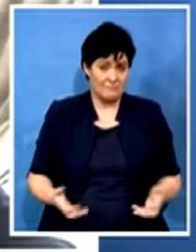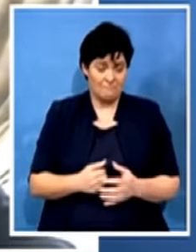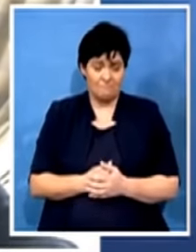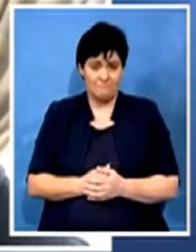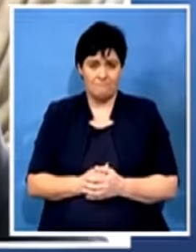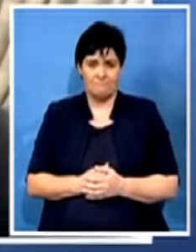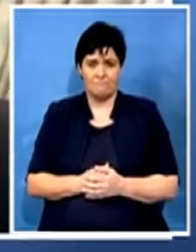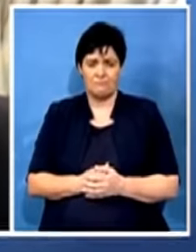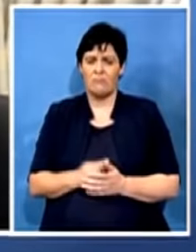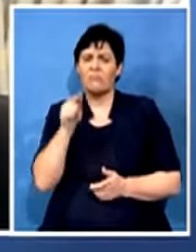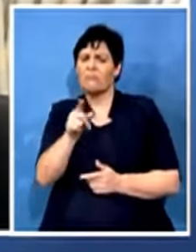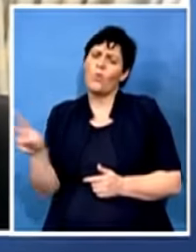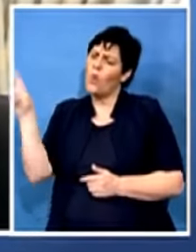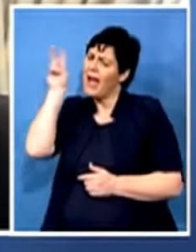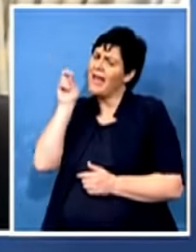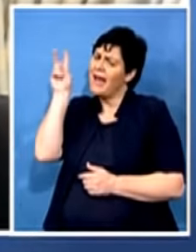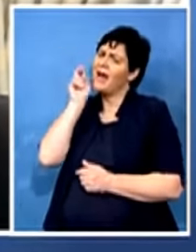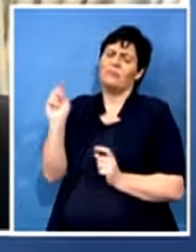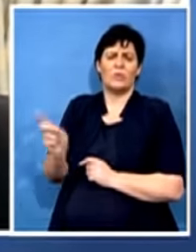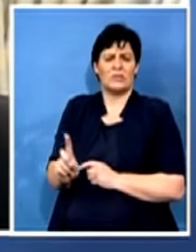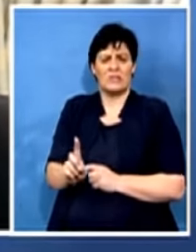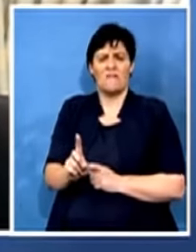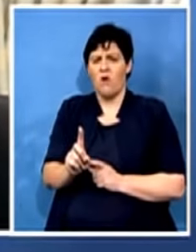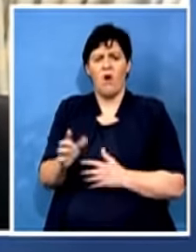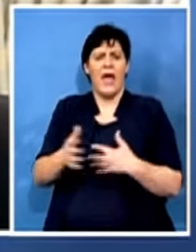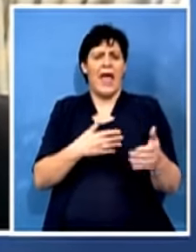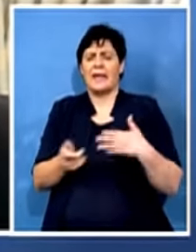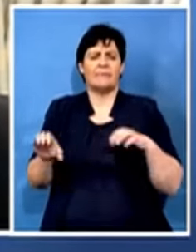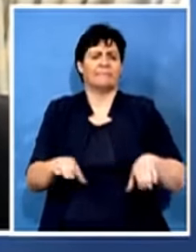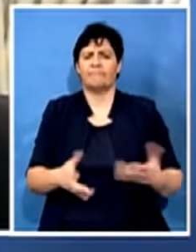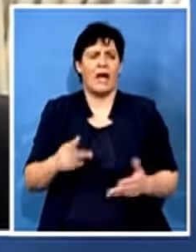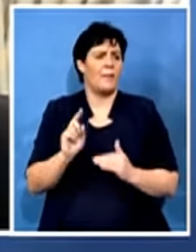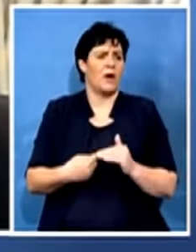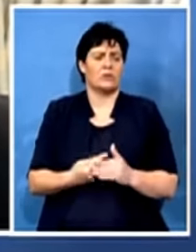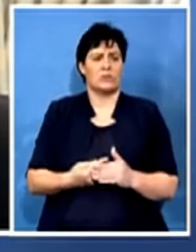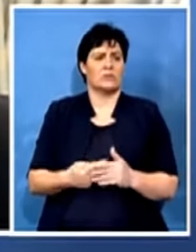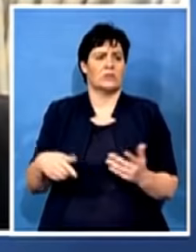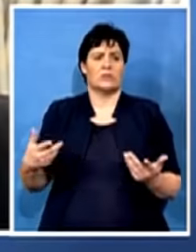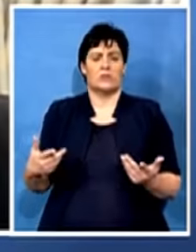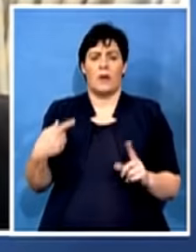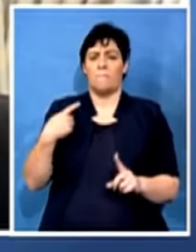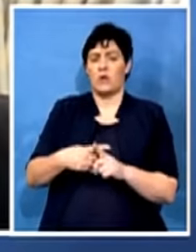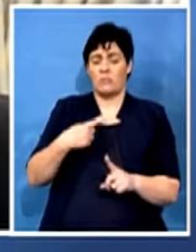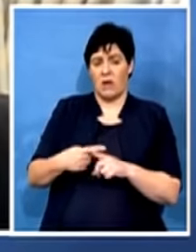with regards to any utterances about possible civil unrest because of this arrest?